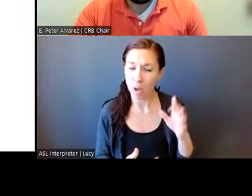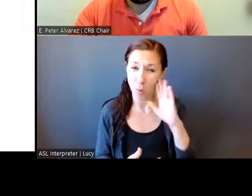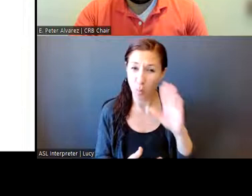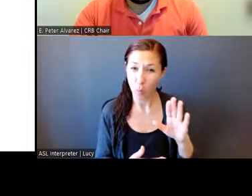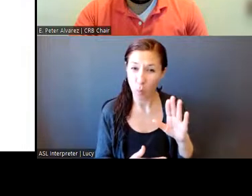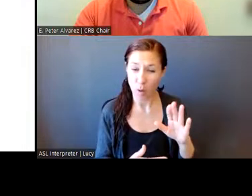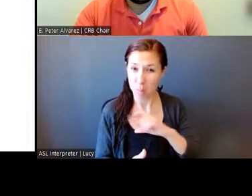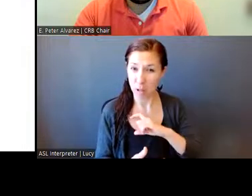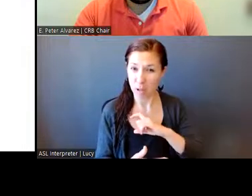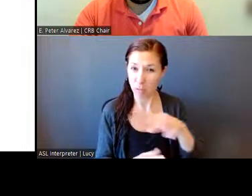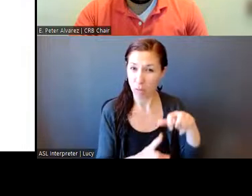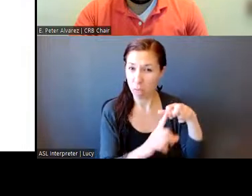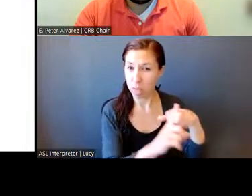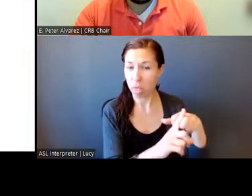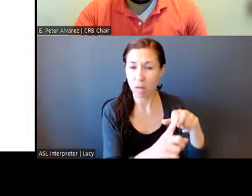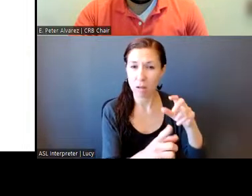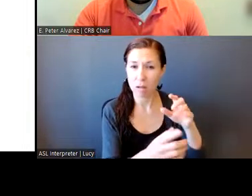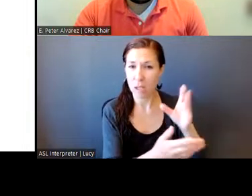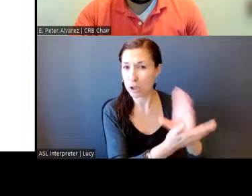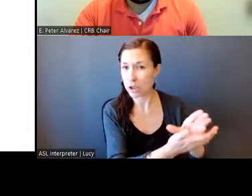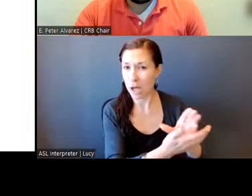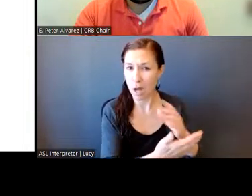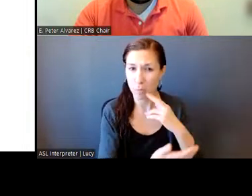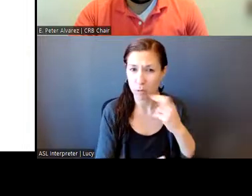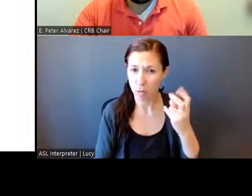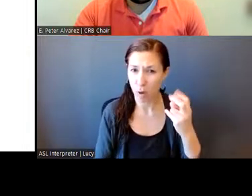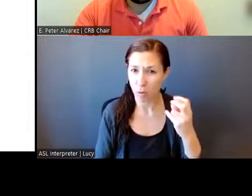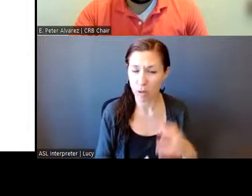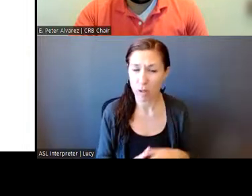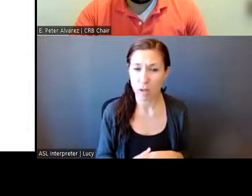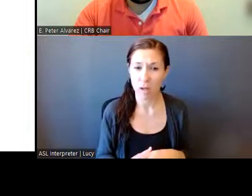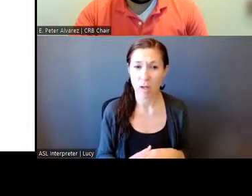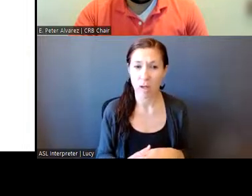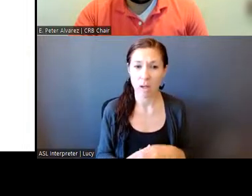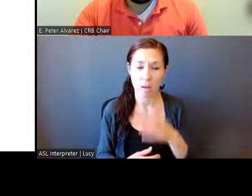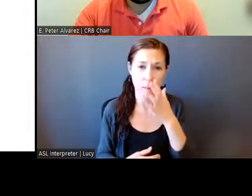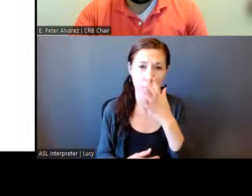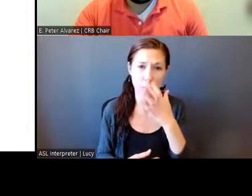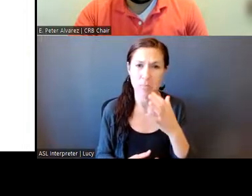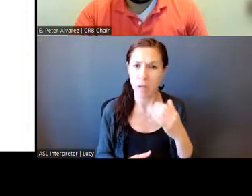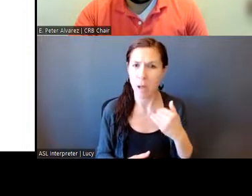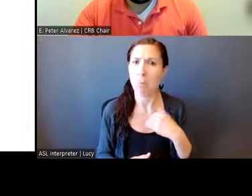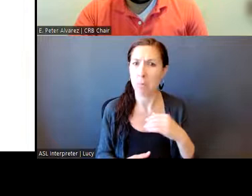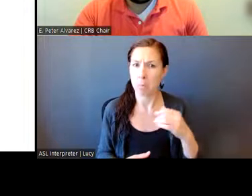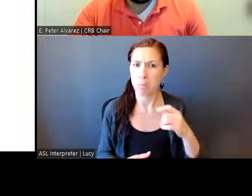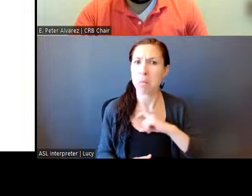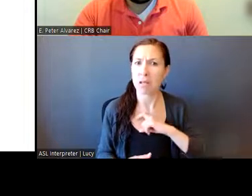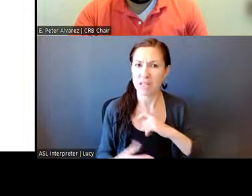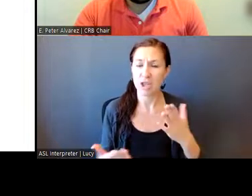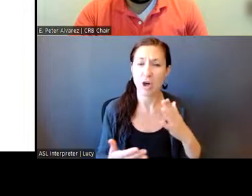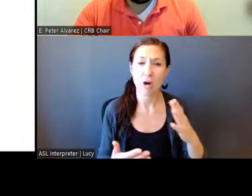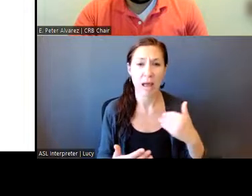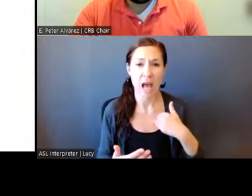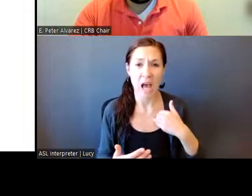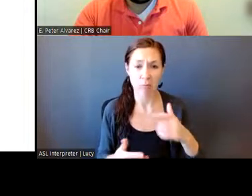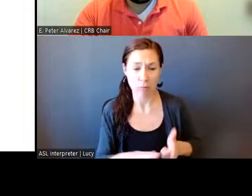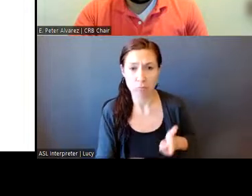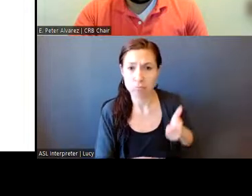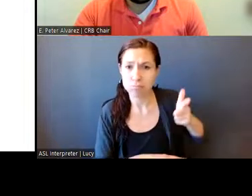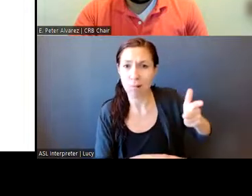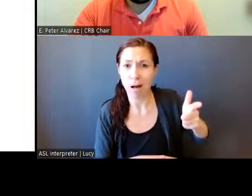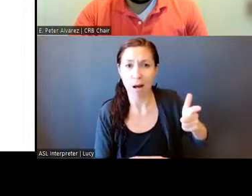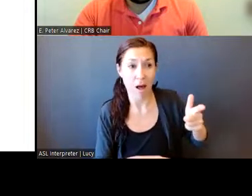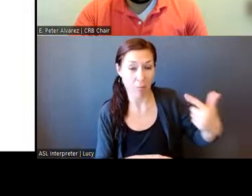Um, I've been stopped by the police. I've had guns pulled on me by the police here in Boston. And I